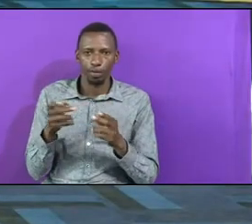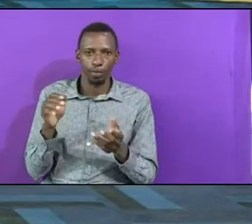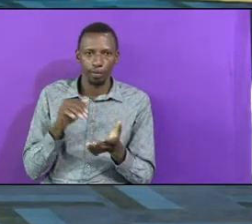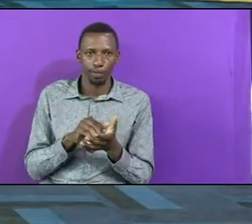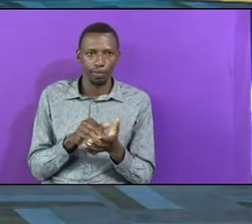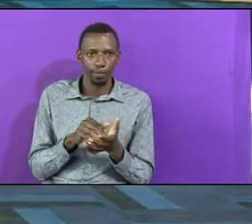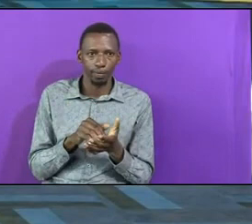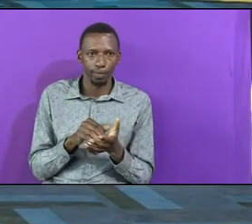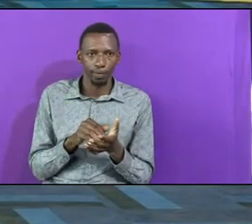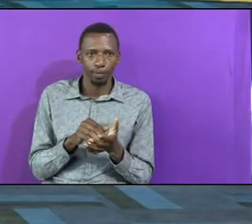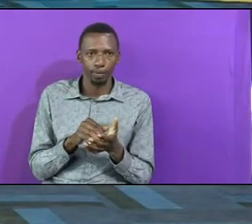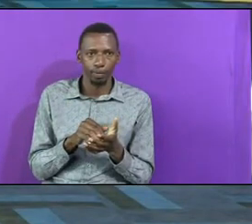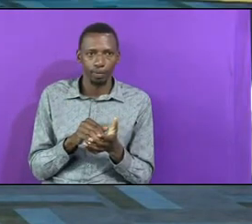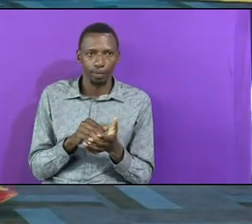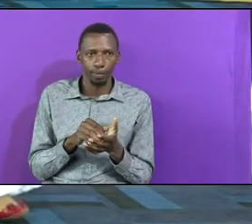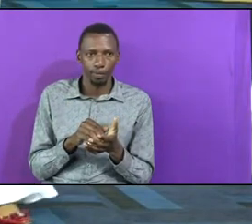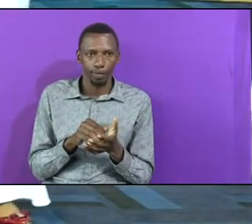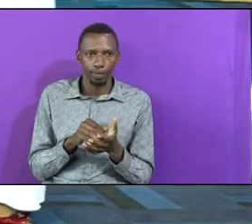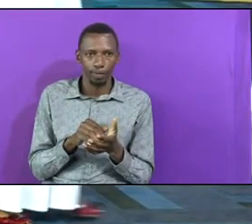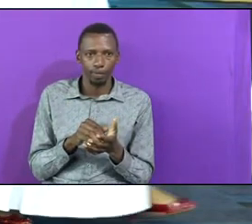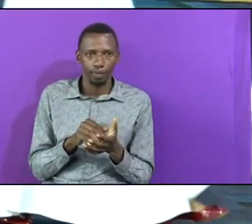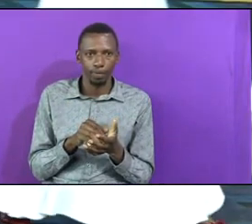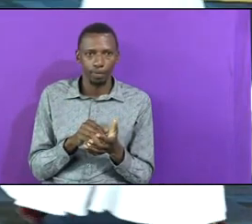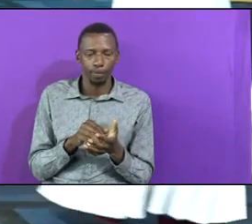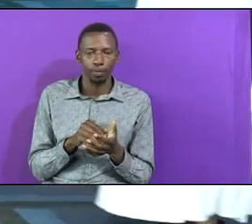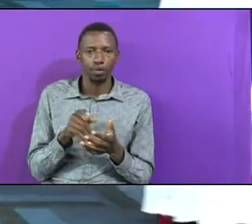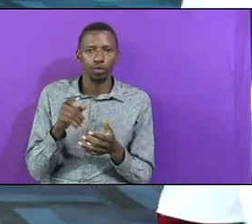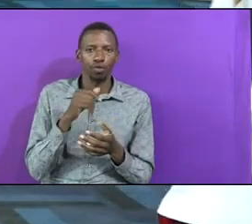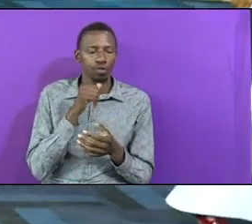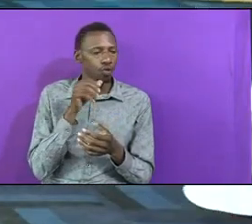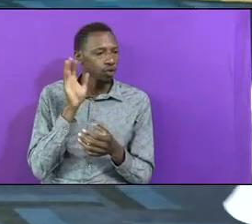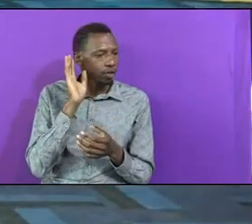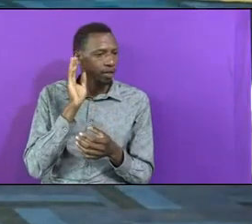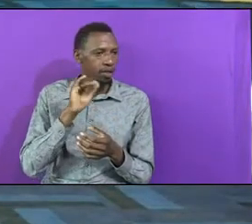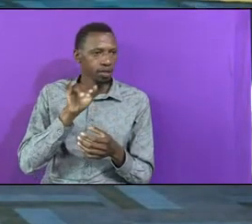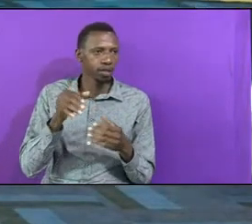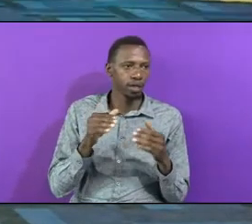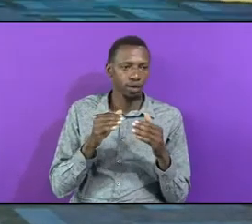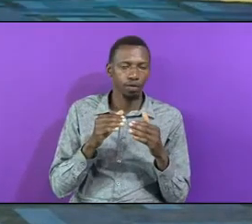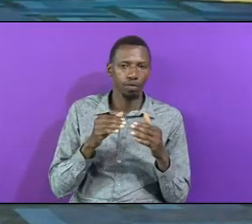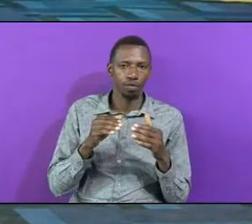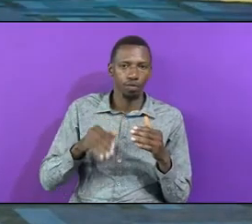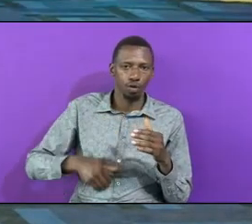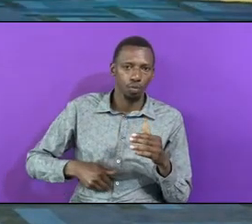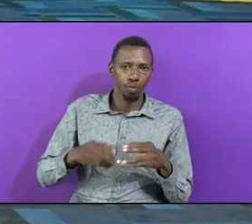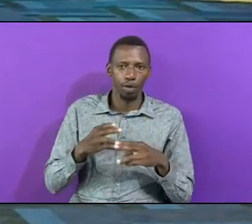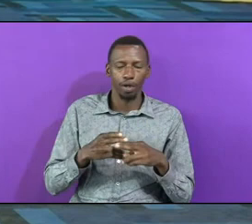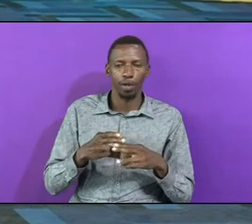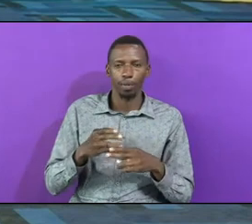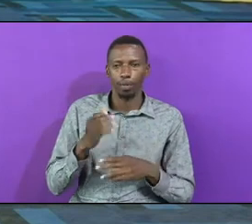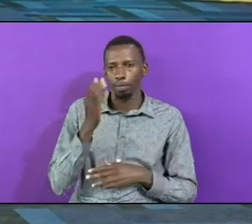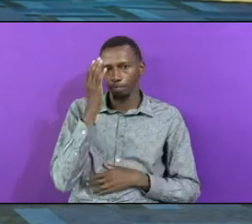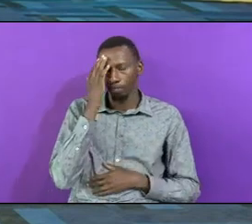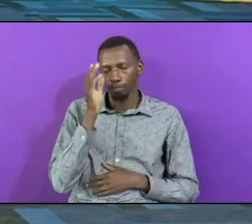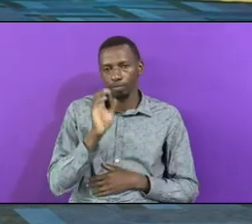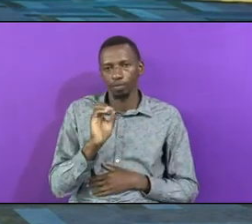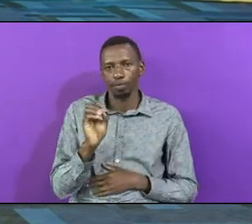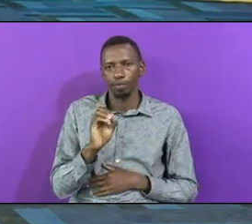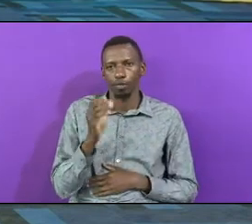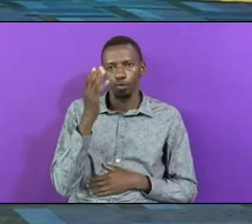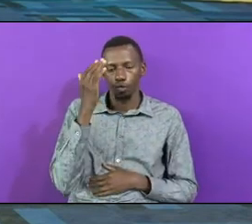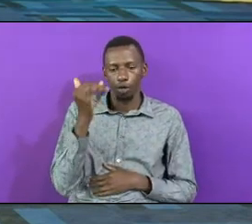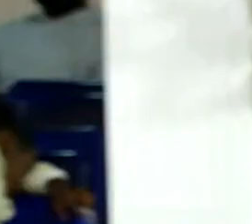Since The Wrestling In Chapter 32 You Are Not Hearing Jacobo Being Called Israel Because There Are Things That He Need To To Do